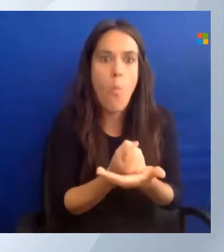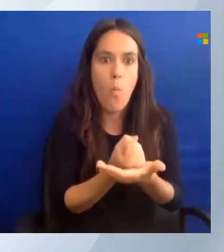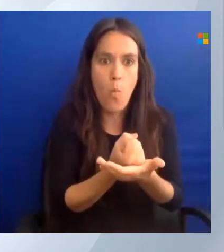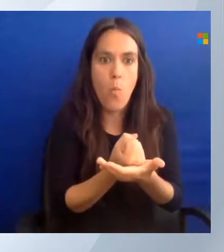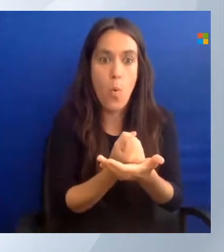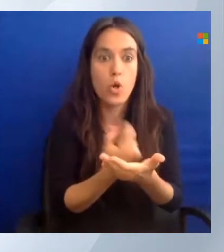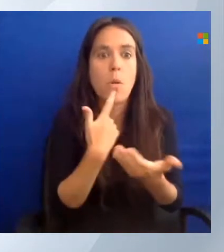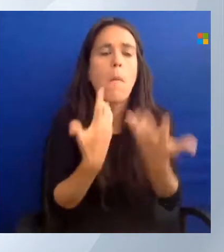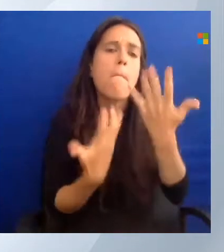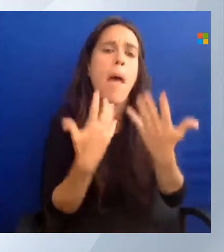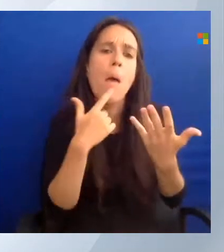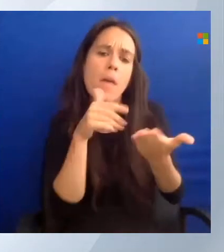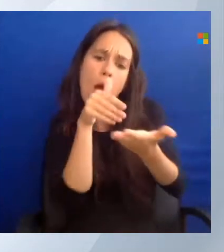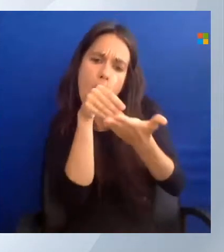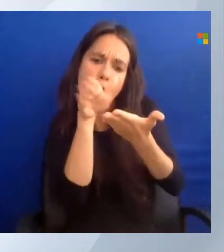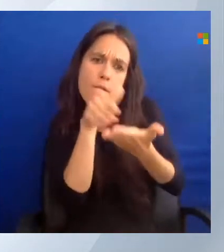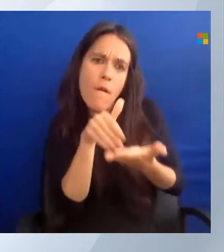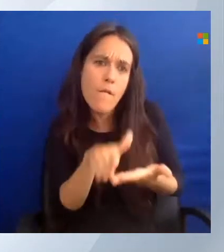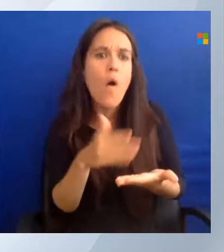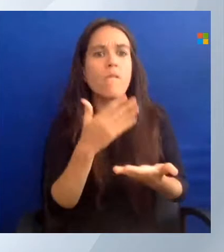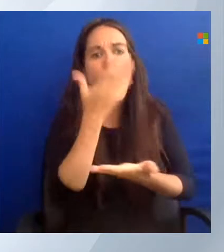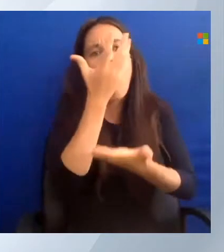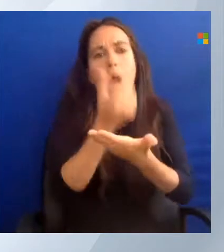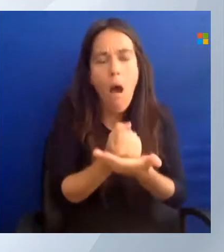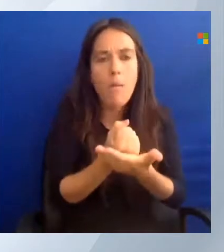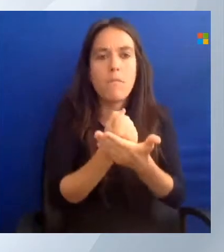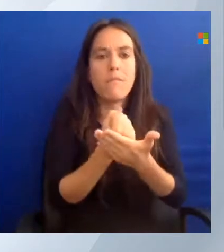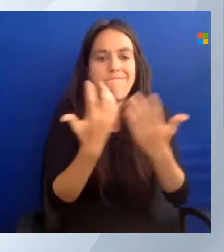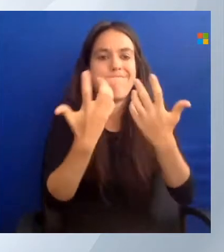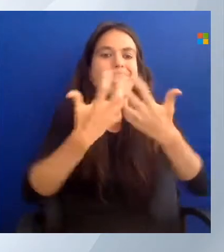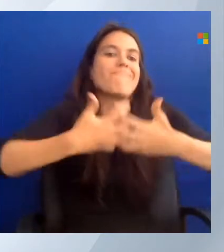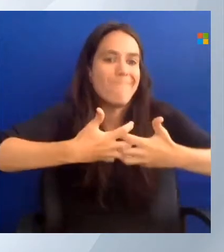module AZ, sorry.